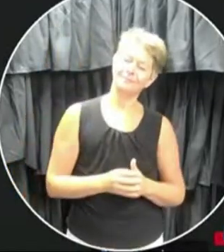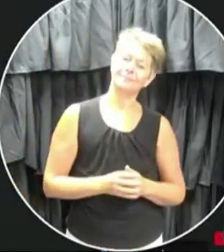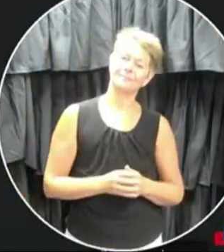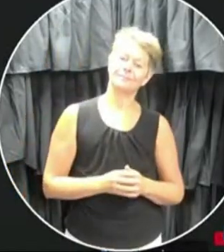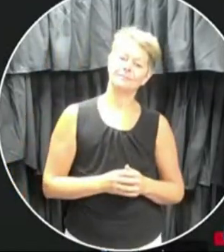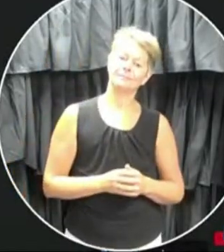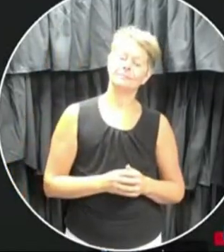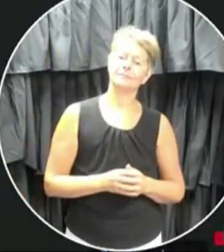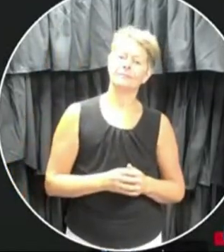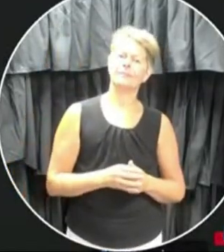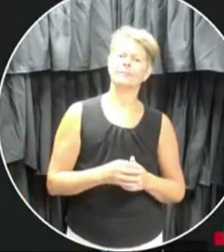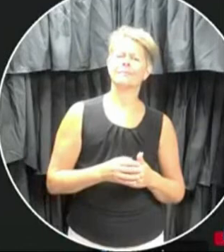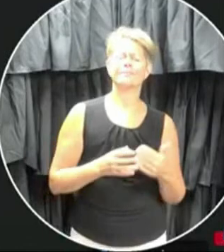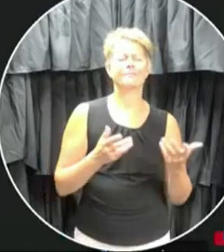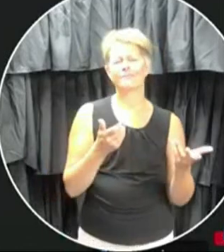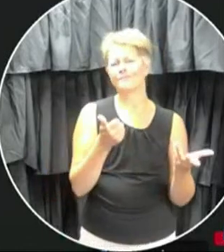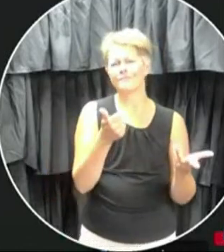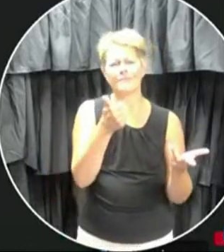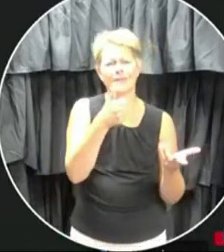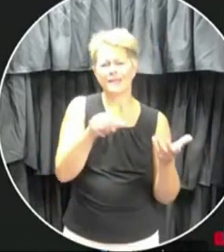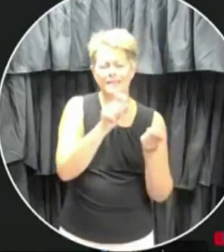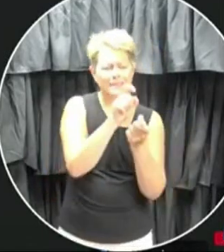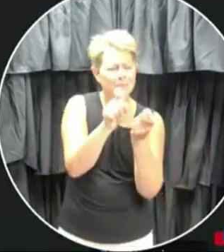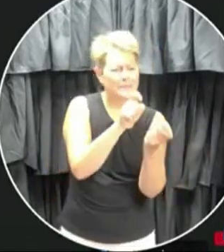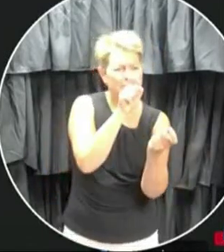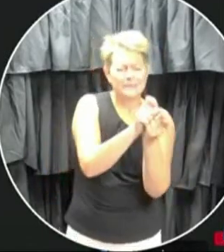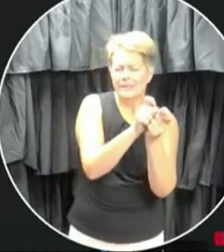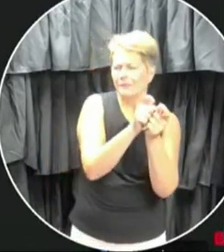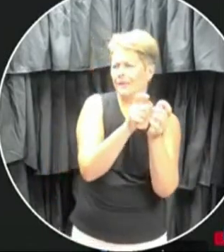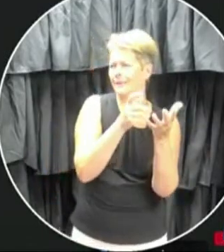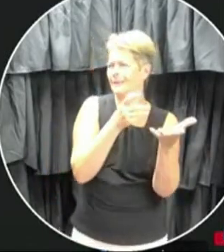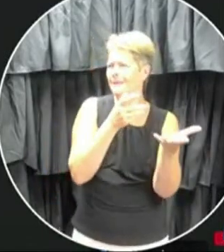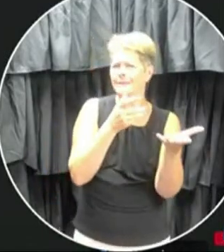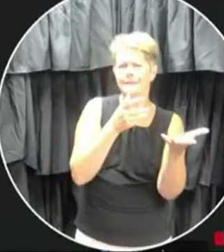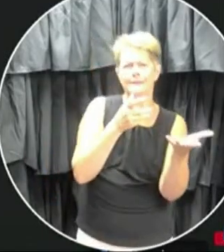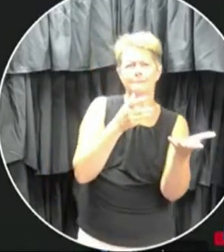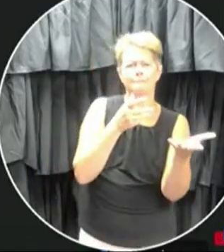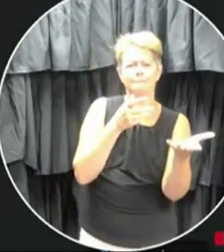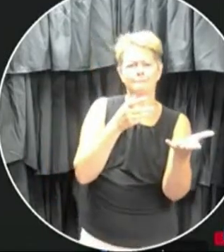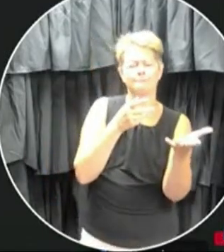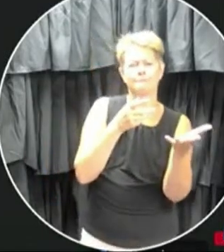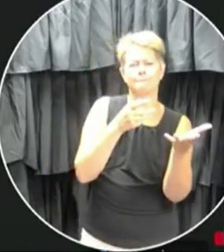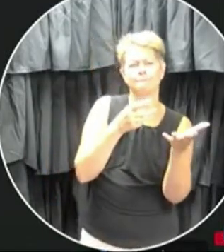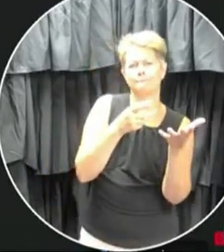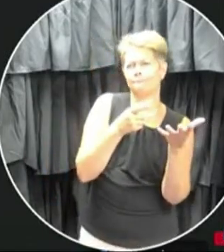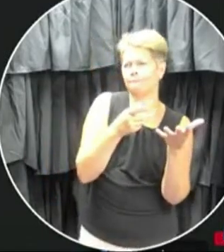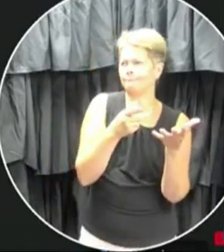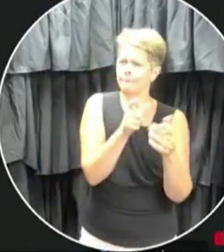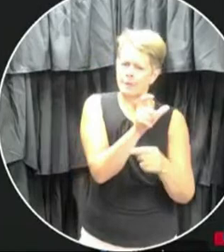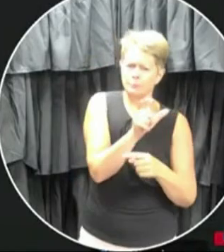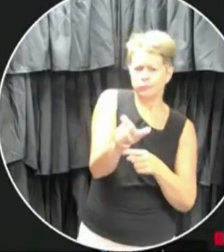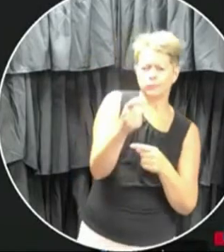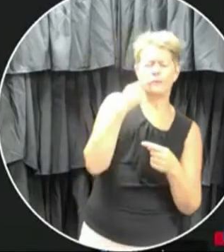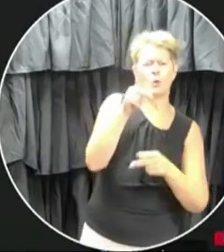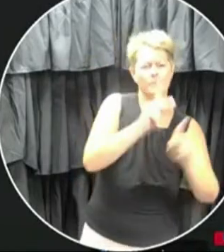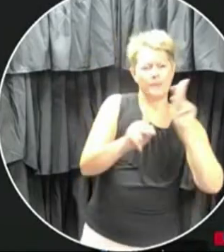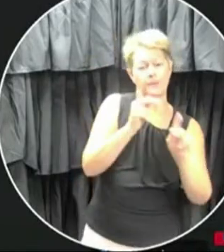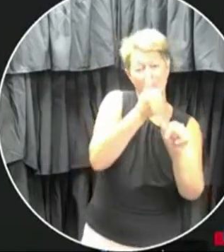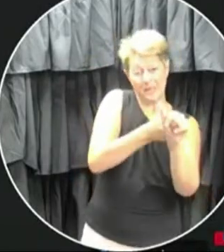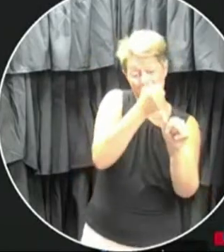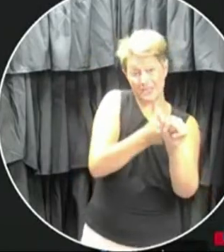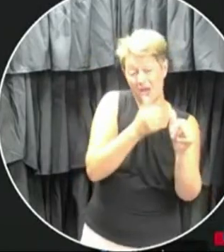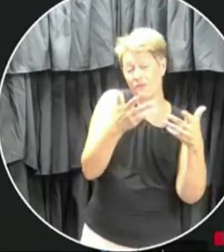are there any specific kind of caveats for, you know, teachers and staff who either themselves are immunocompromised or maybe have immunocompromised, uh,